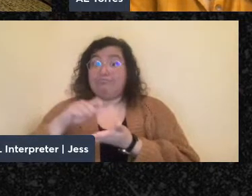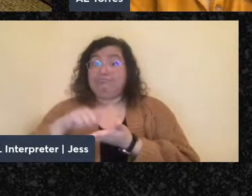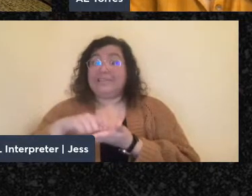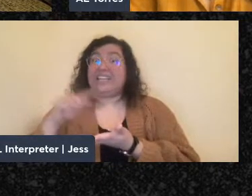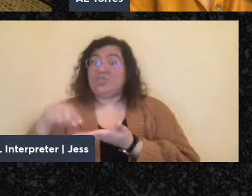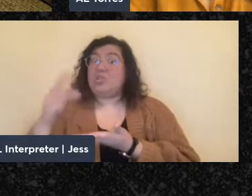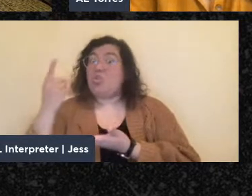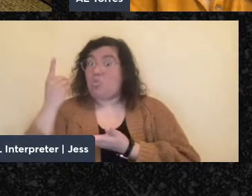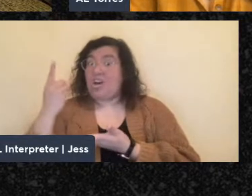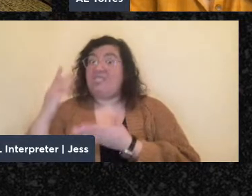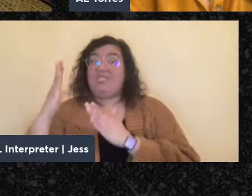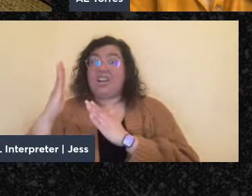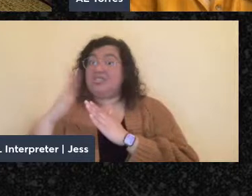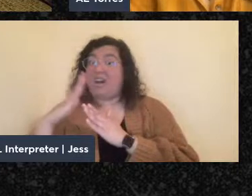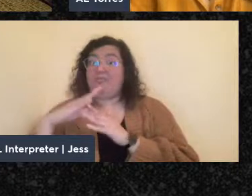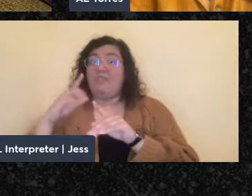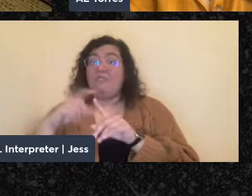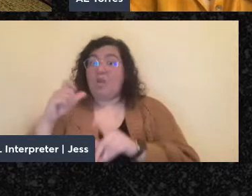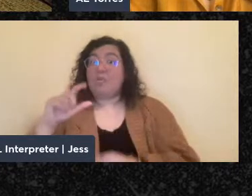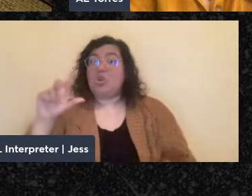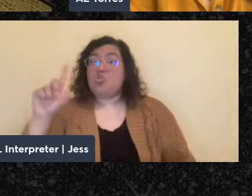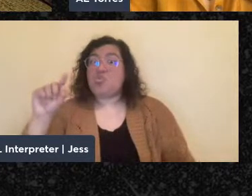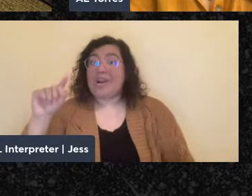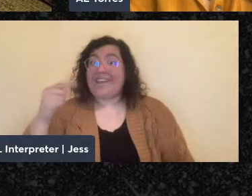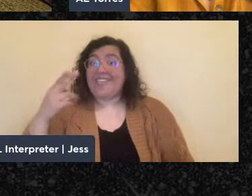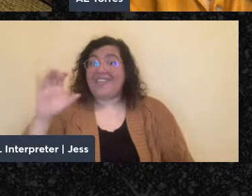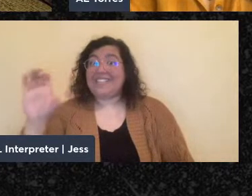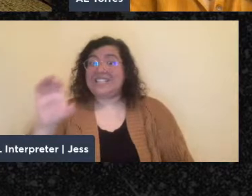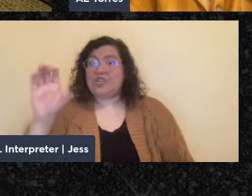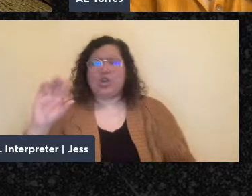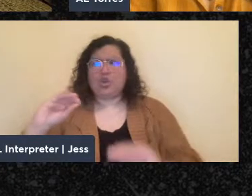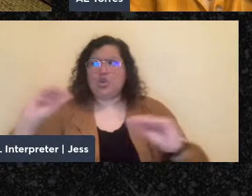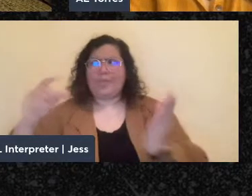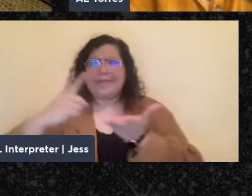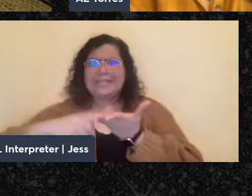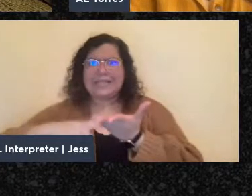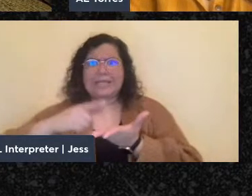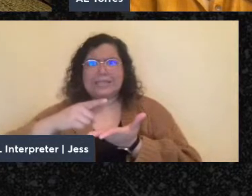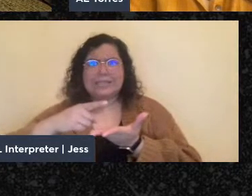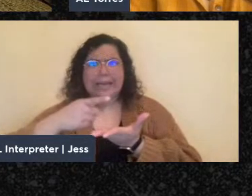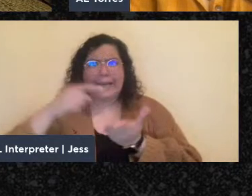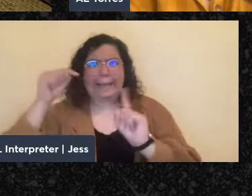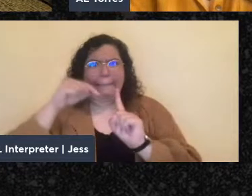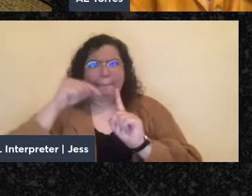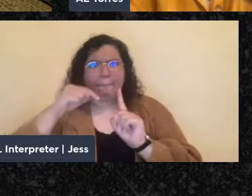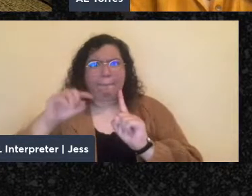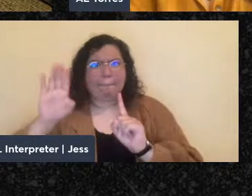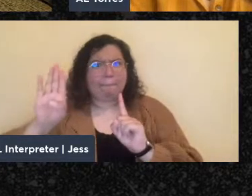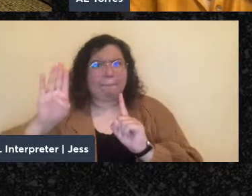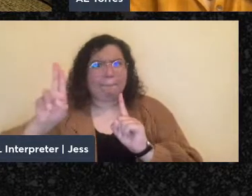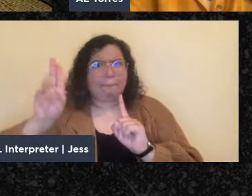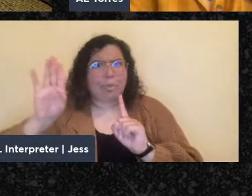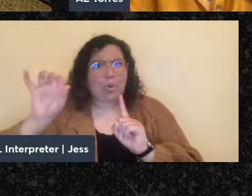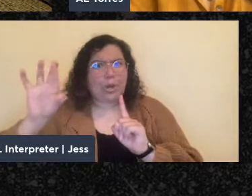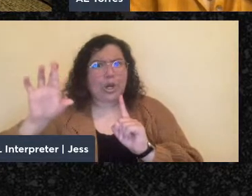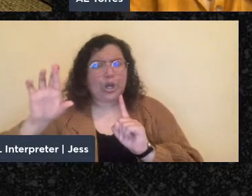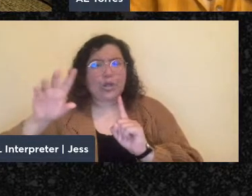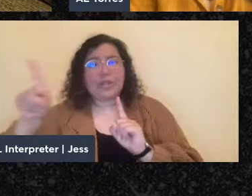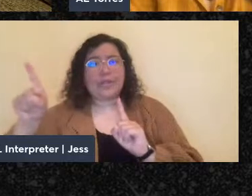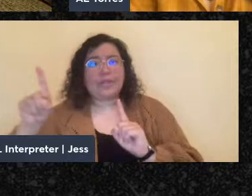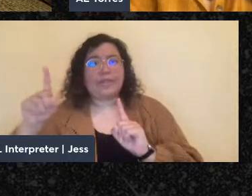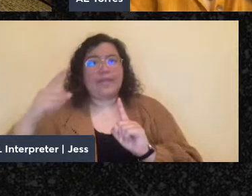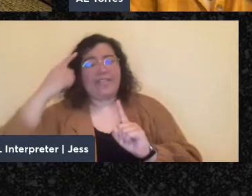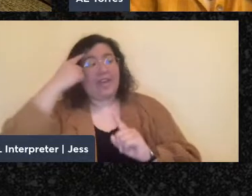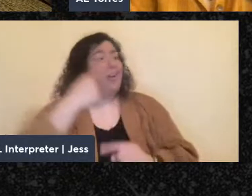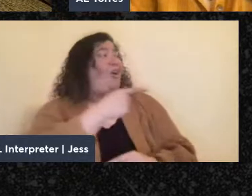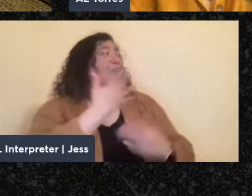this aspect of him like it was, he was completely domesticated and turned into this nice, friendly guy who wants us all to have good